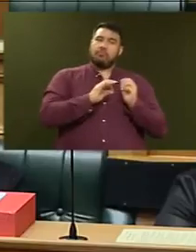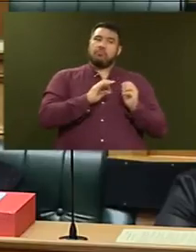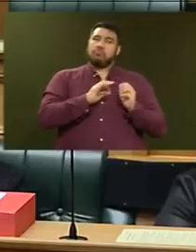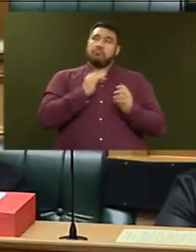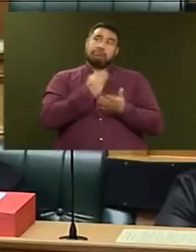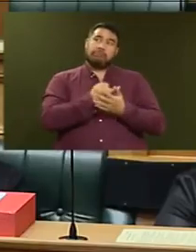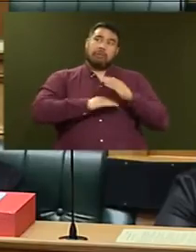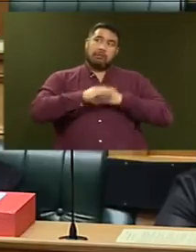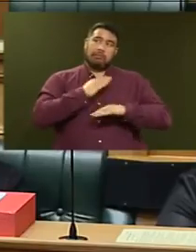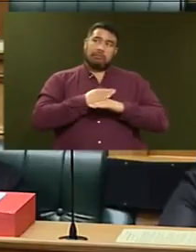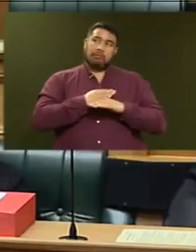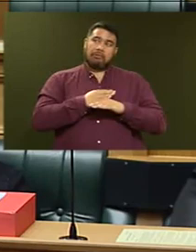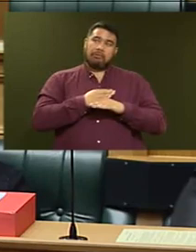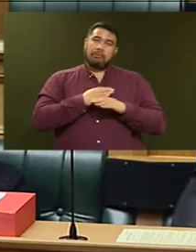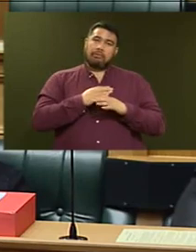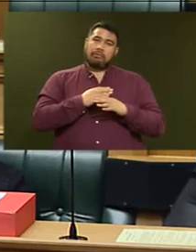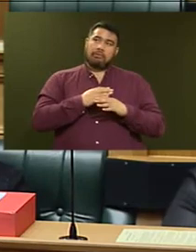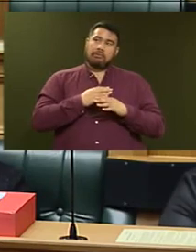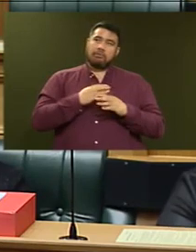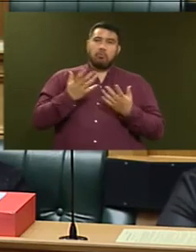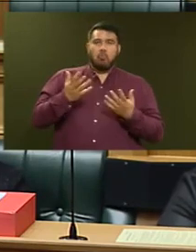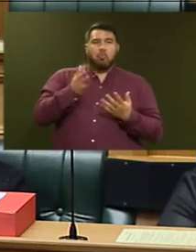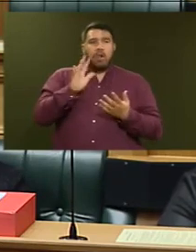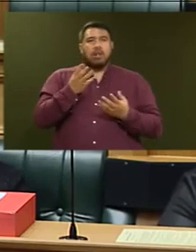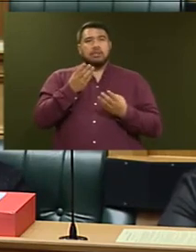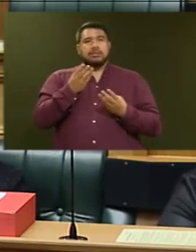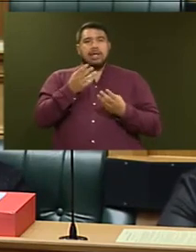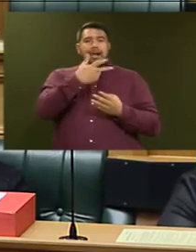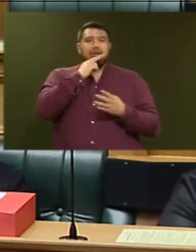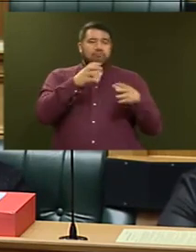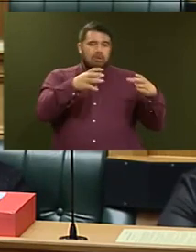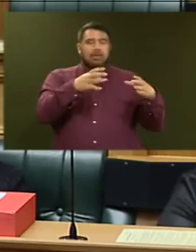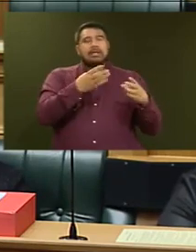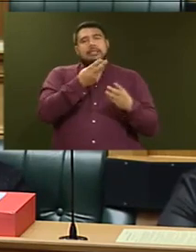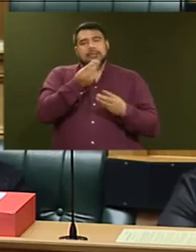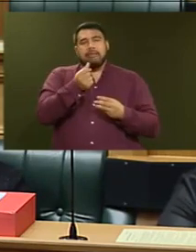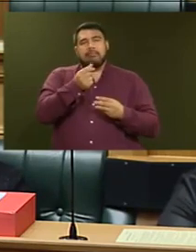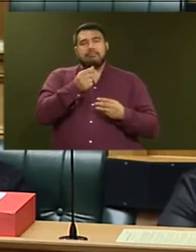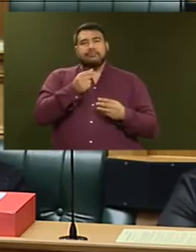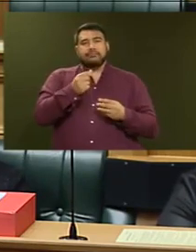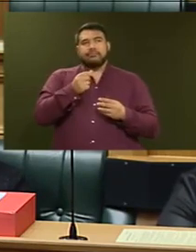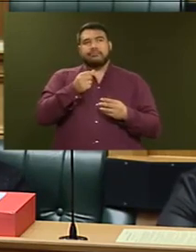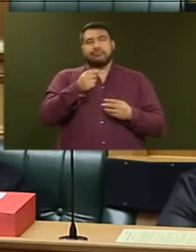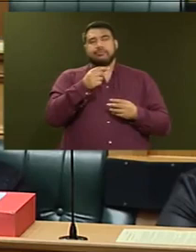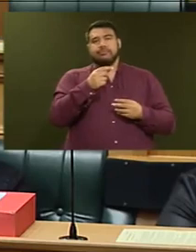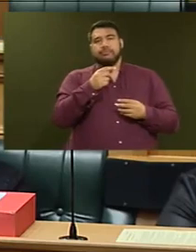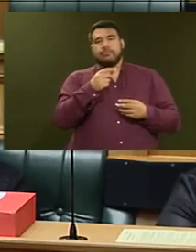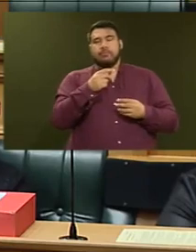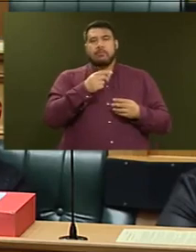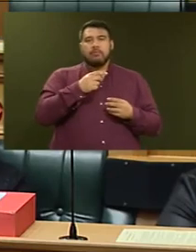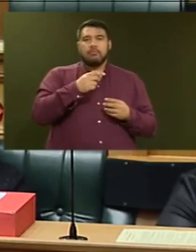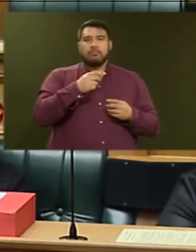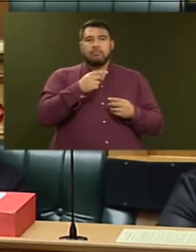Depends what you mean by wrongfully evicted. Clearly, some of the 800 people, and I believe many of those people,